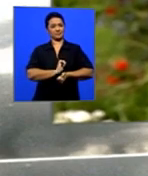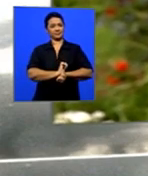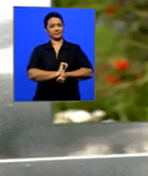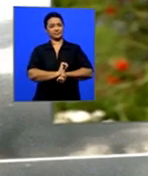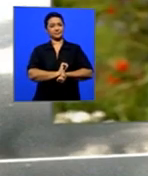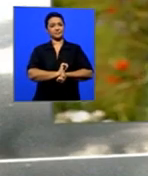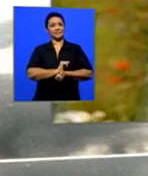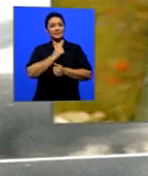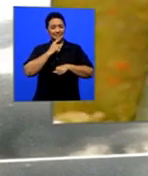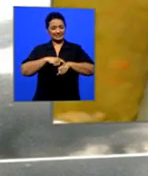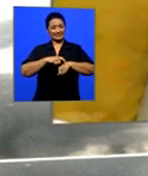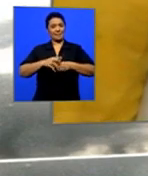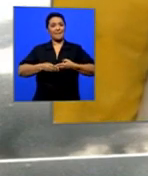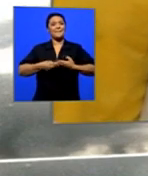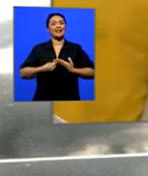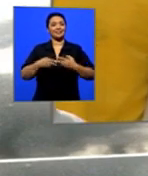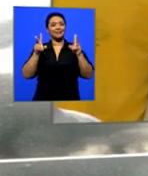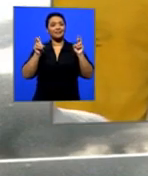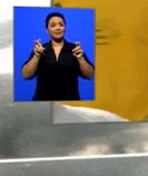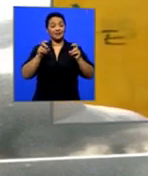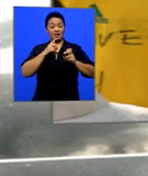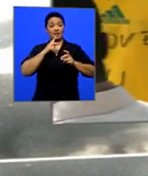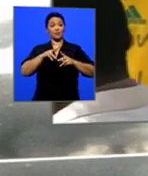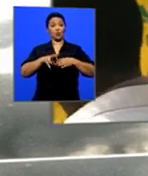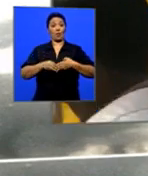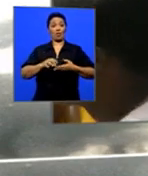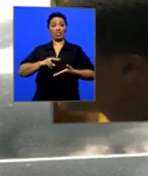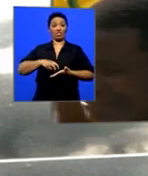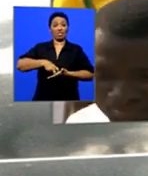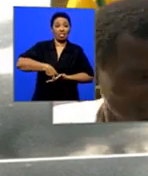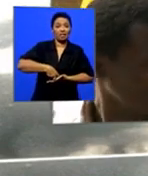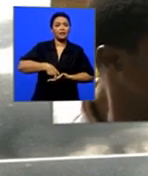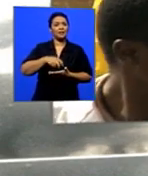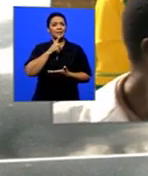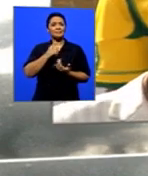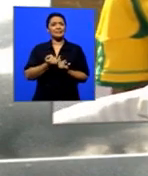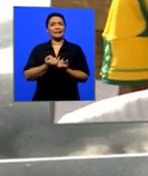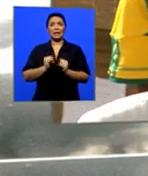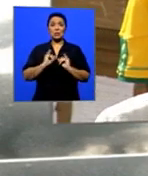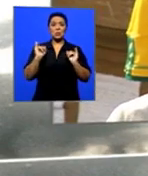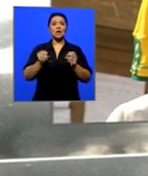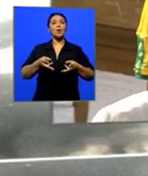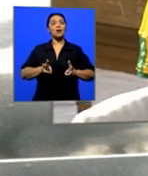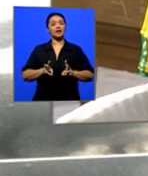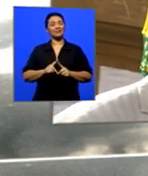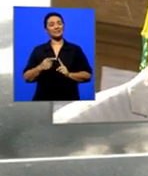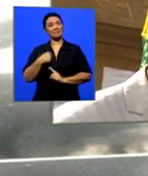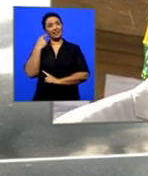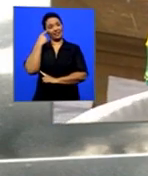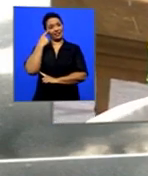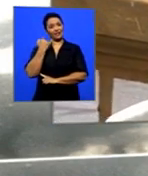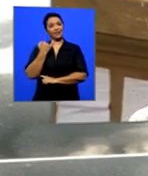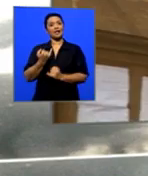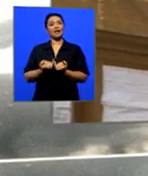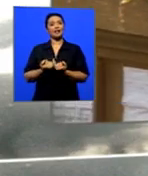time bent his life. And bending, it's not bending as if like in a very crude way. But I guess also